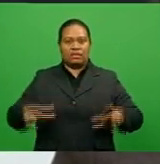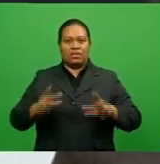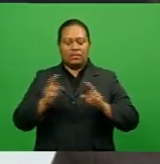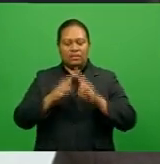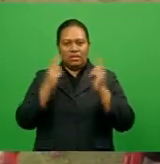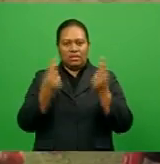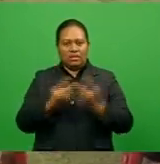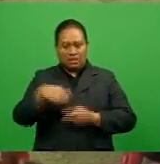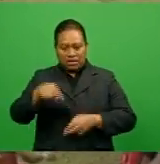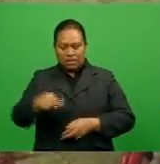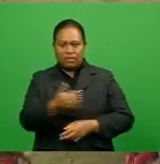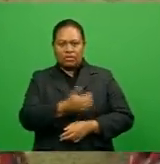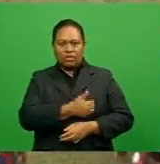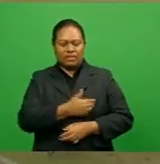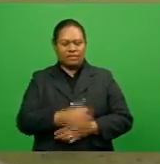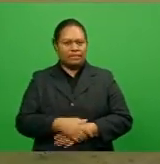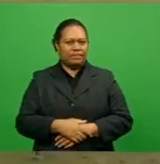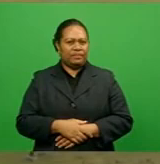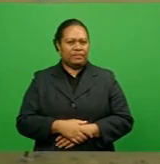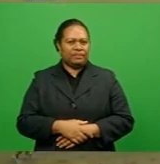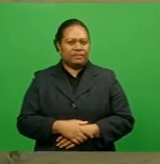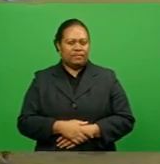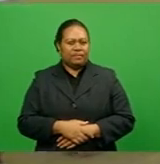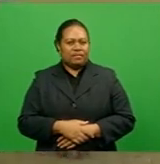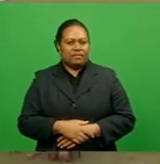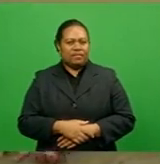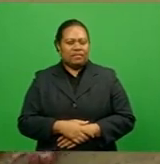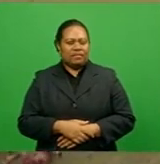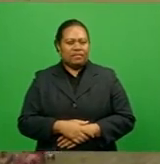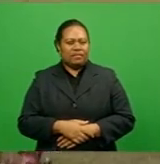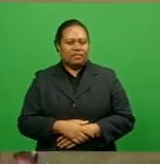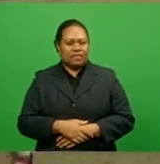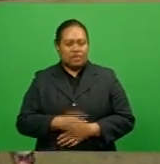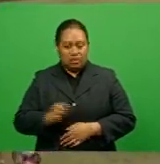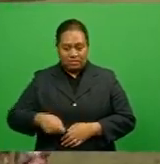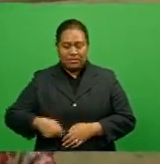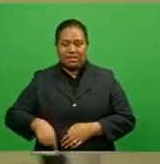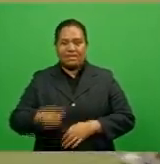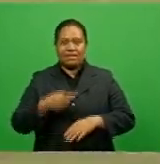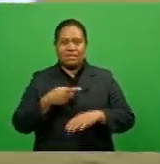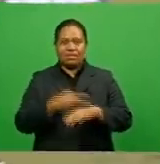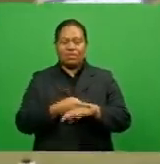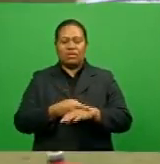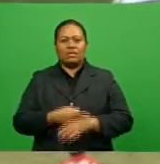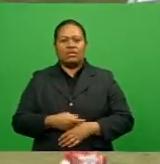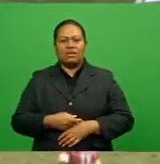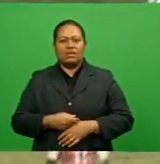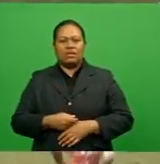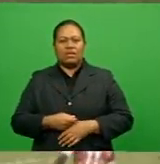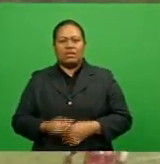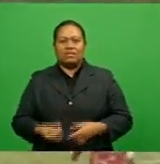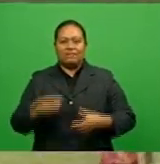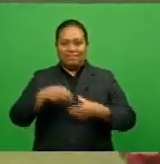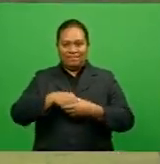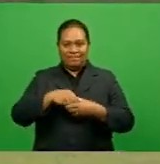this week. As part of our agreement,